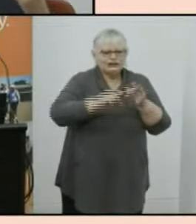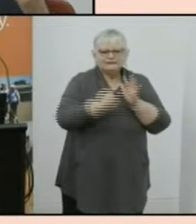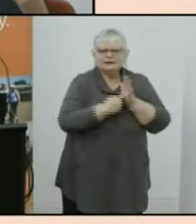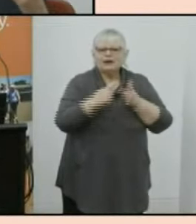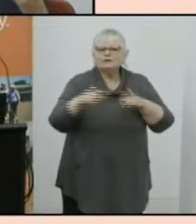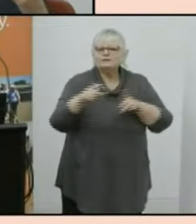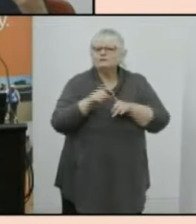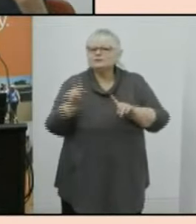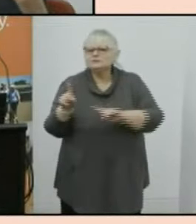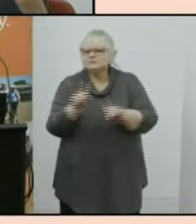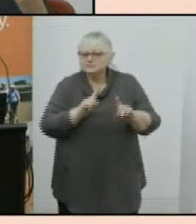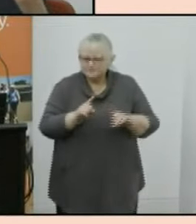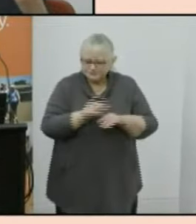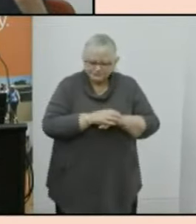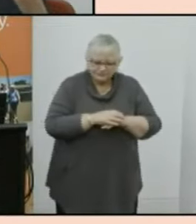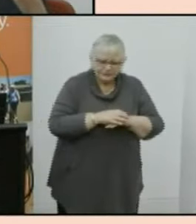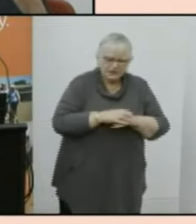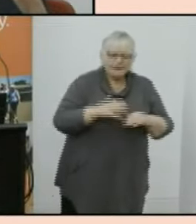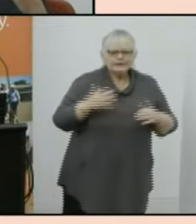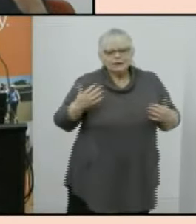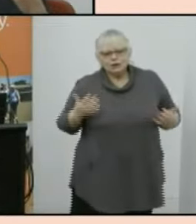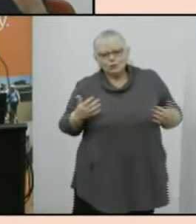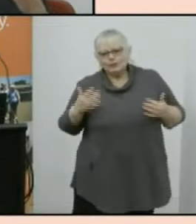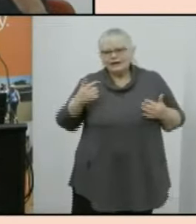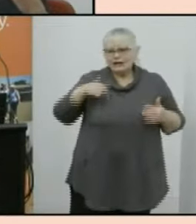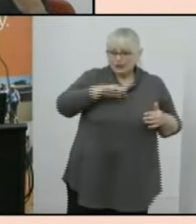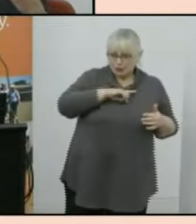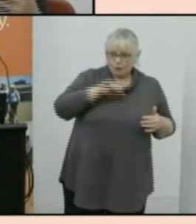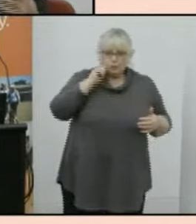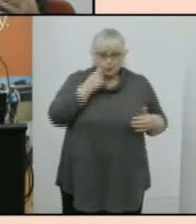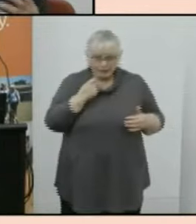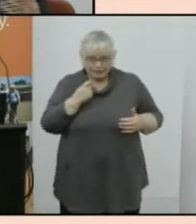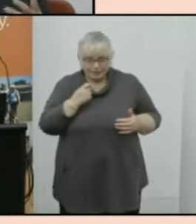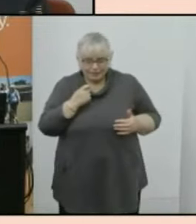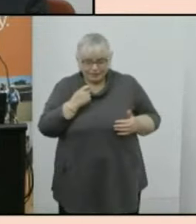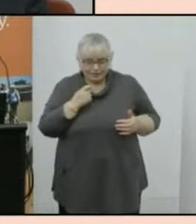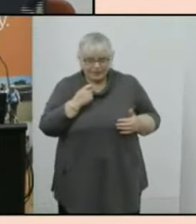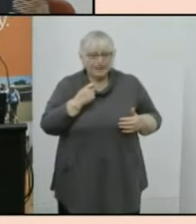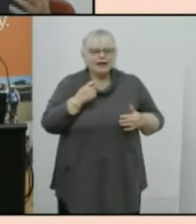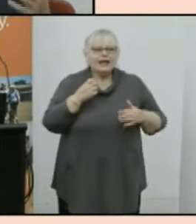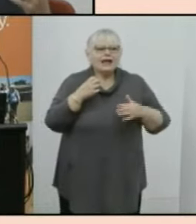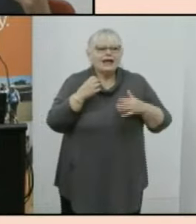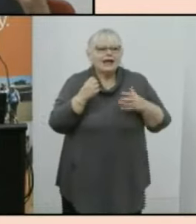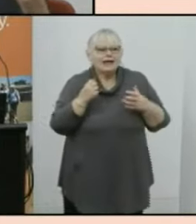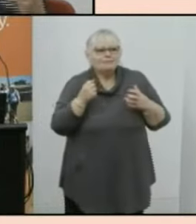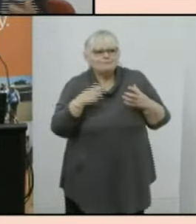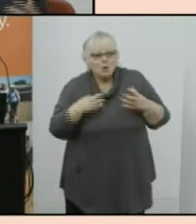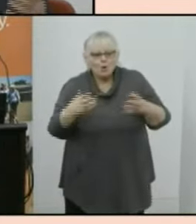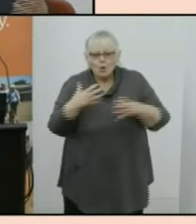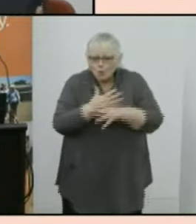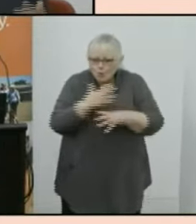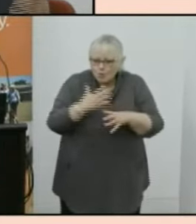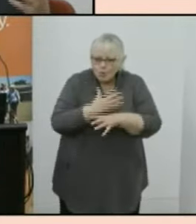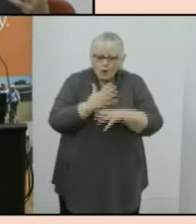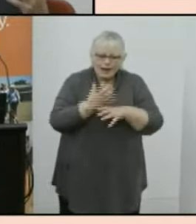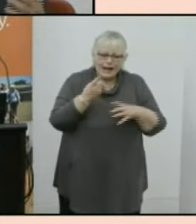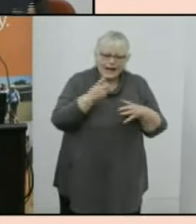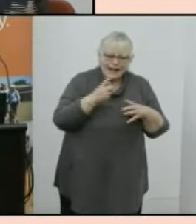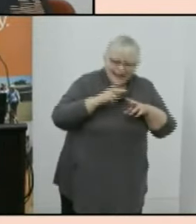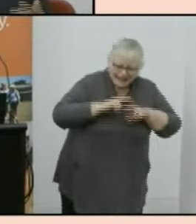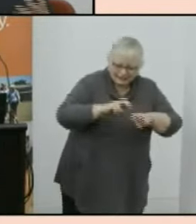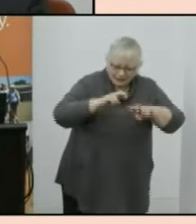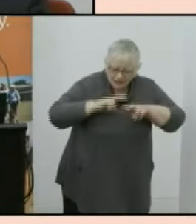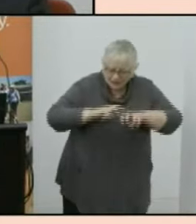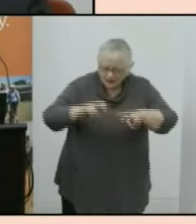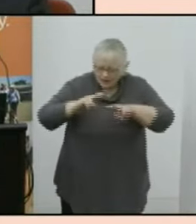the uh the the we we we are going to go to some different some trouble to carefully analyze the